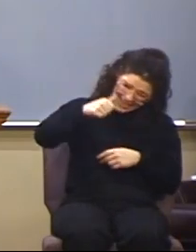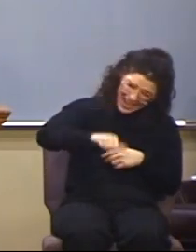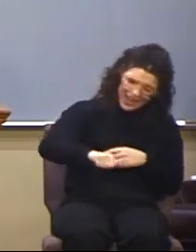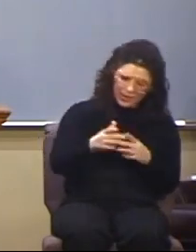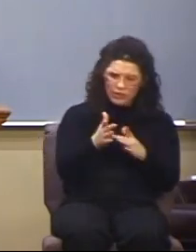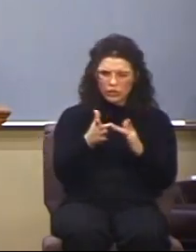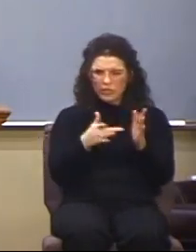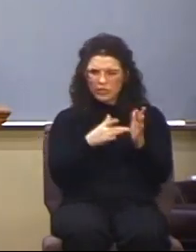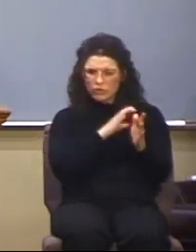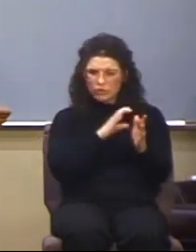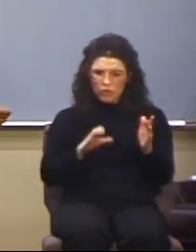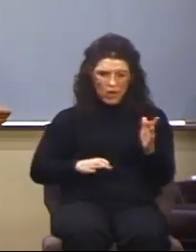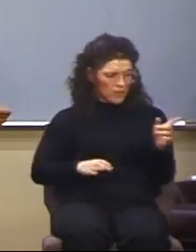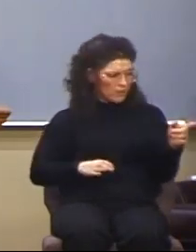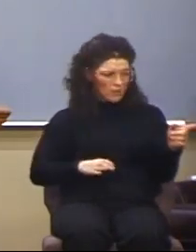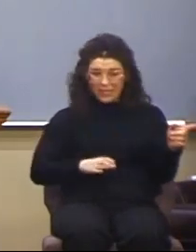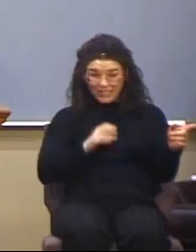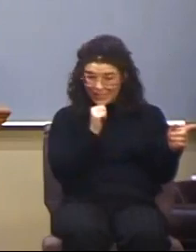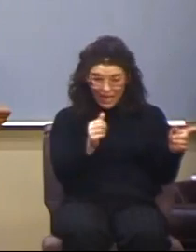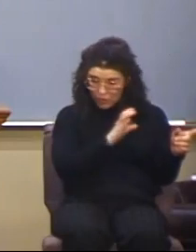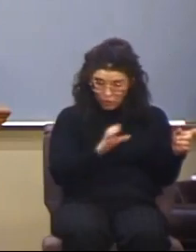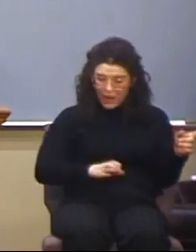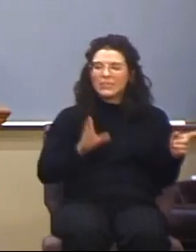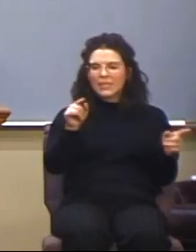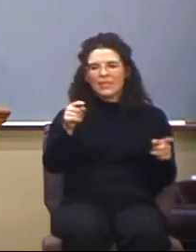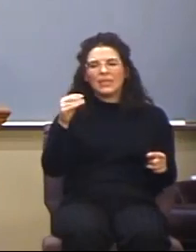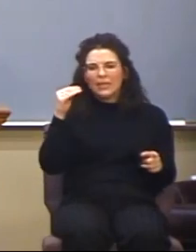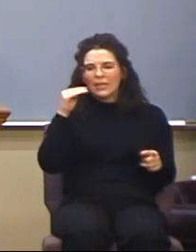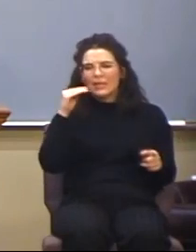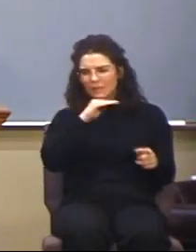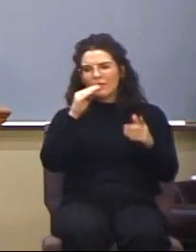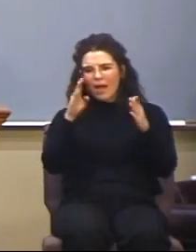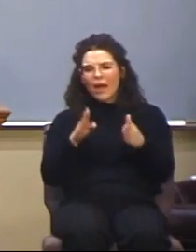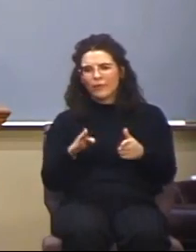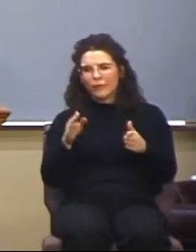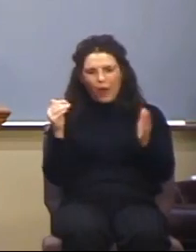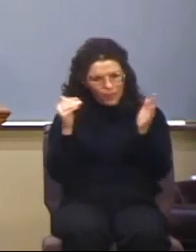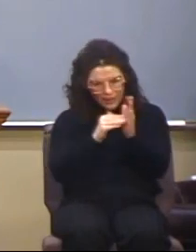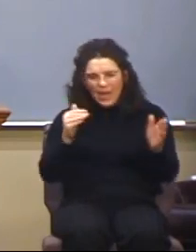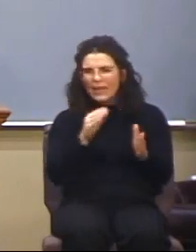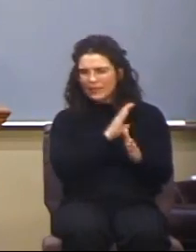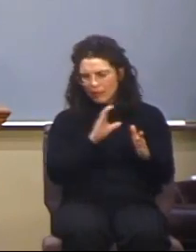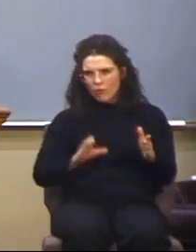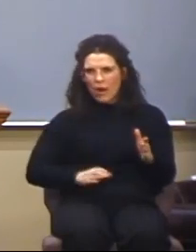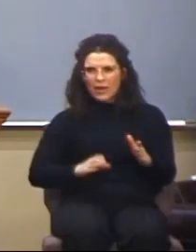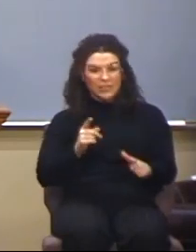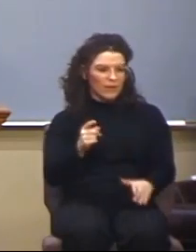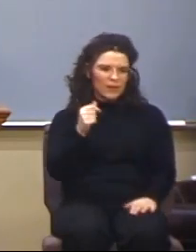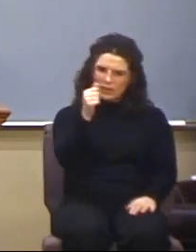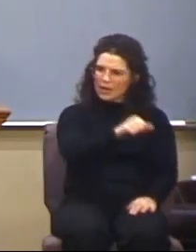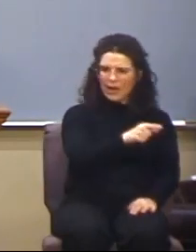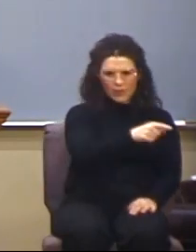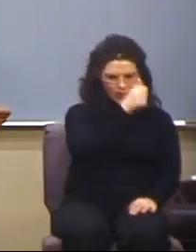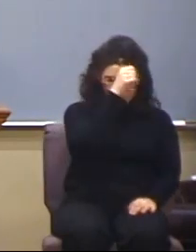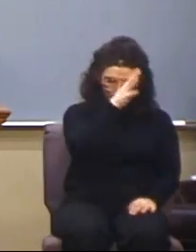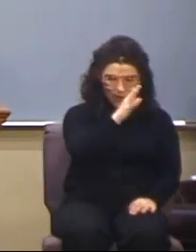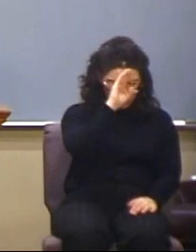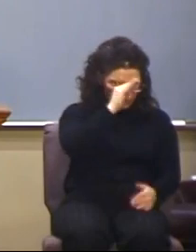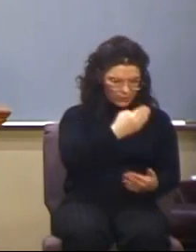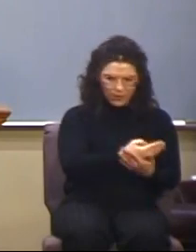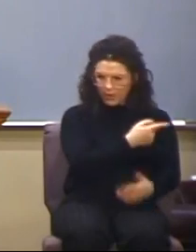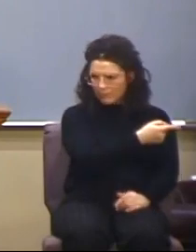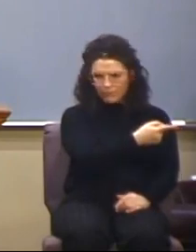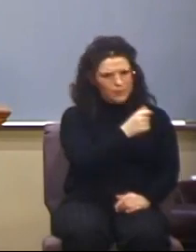the Christ. He is an Antichrist that denieth the Father and the Son.